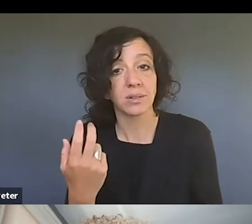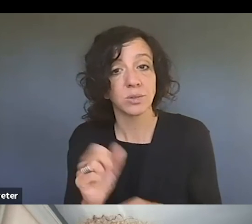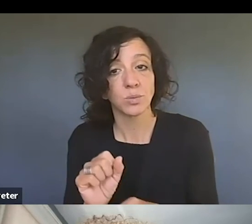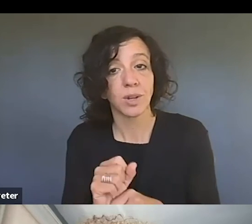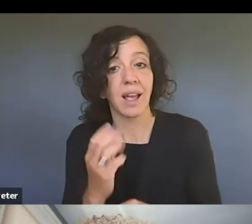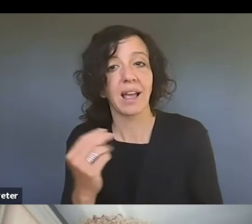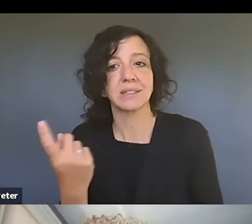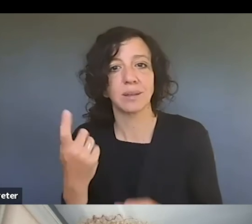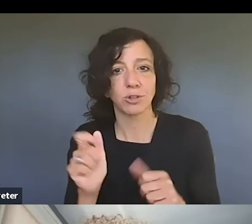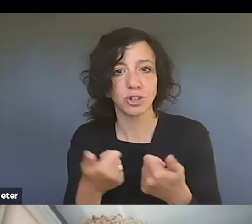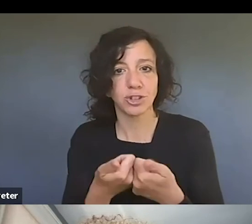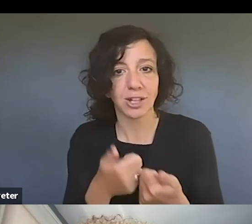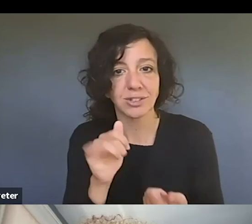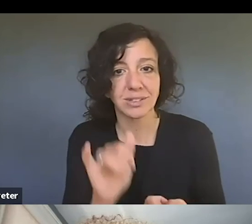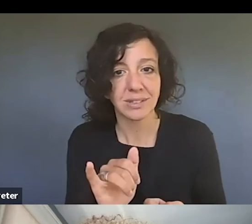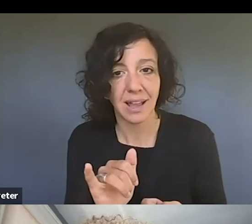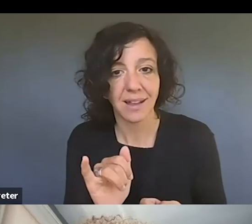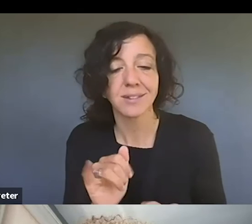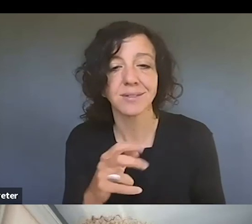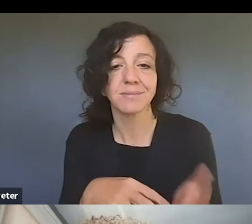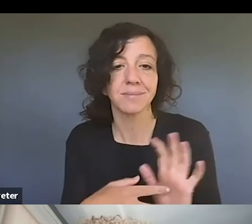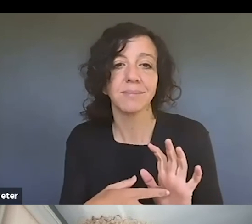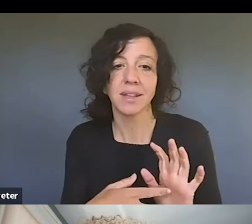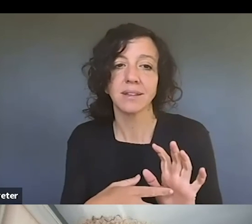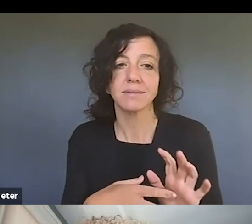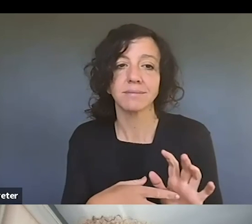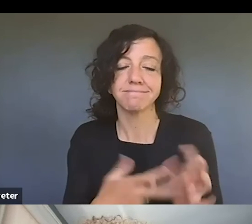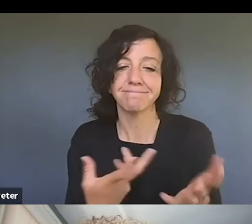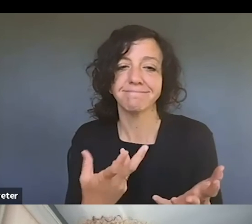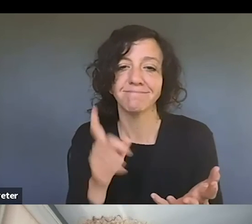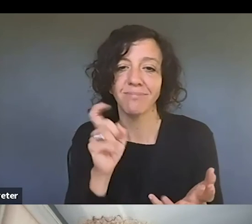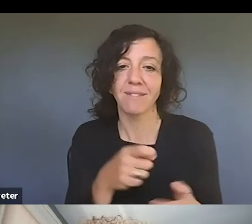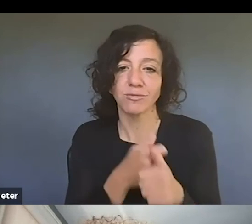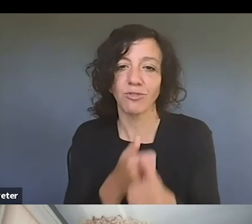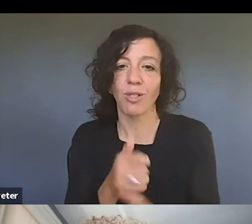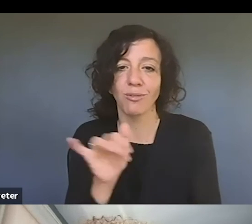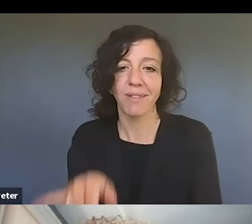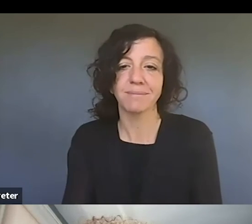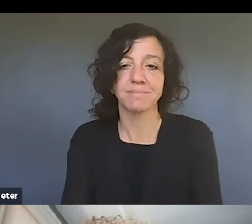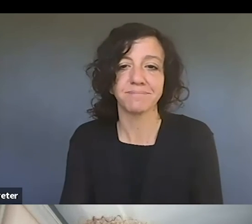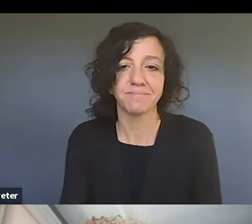challenging that copying. So, um, you know,